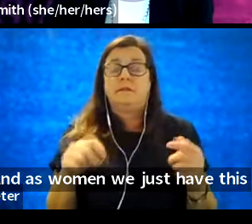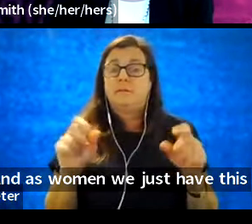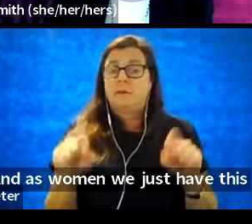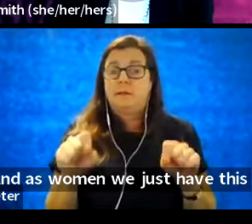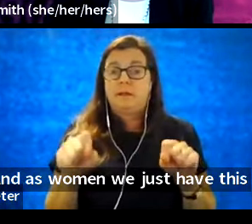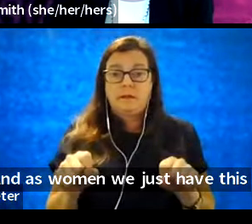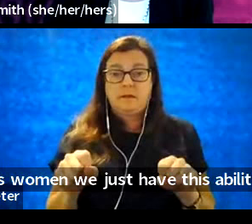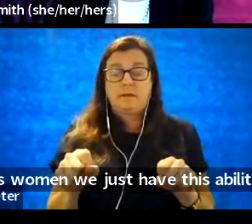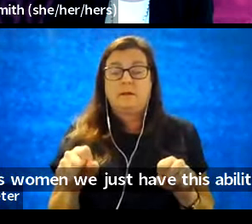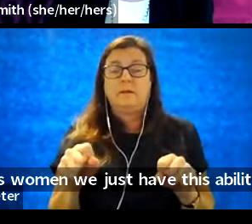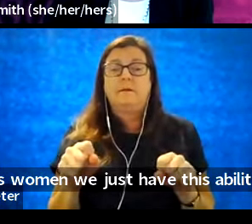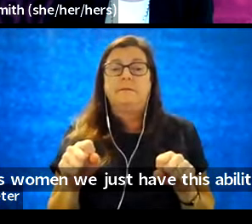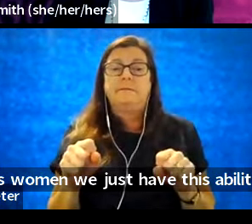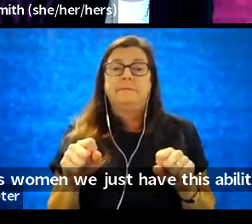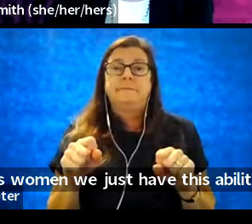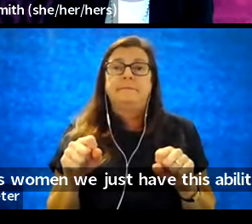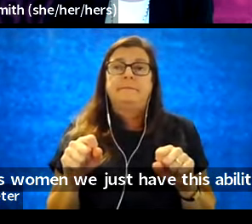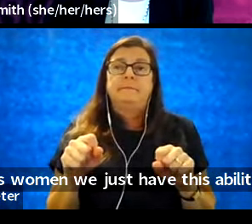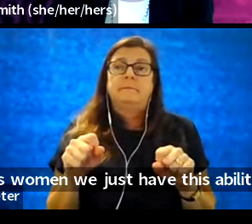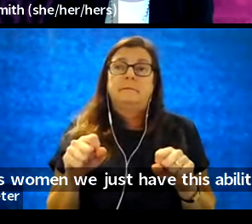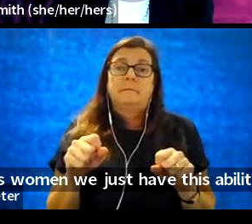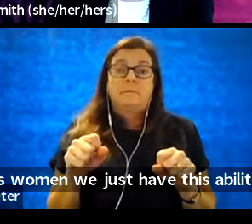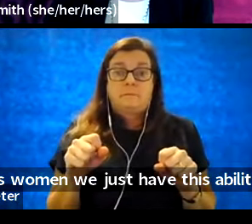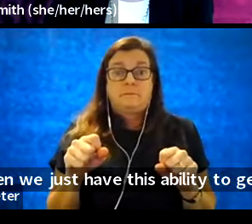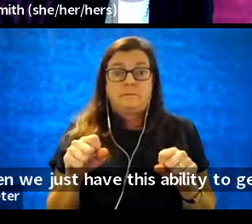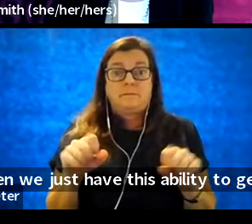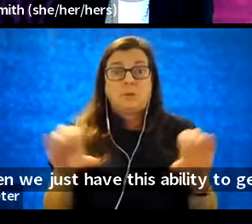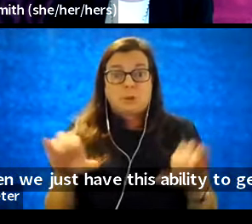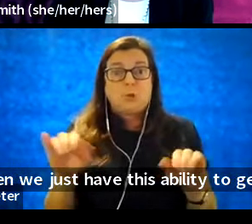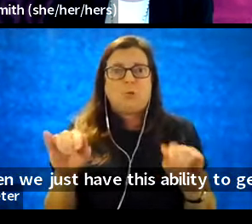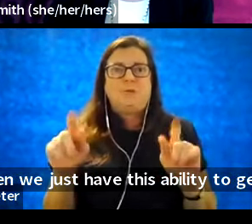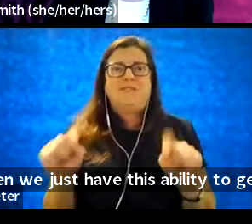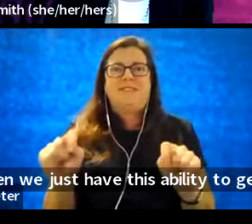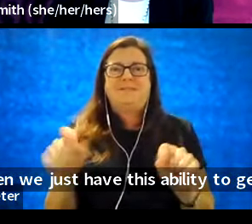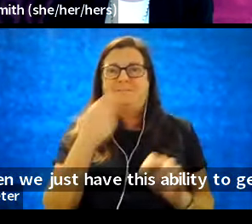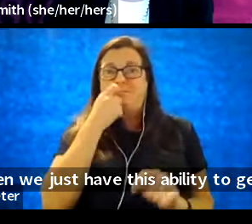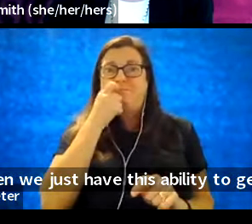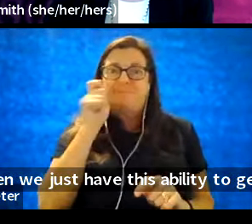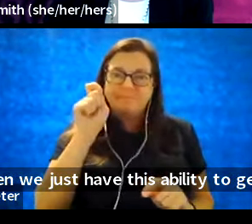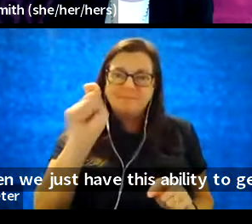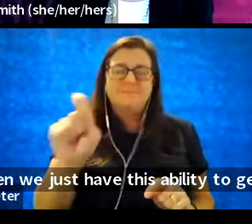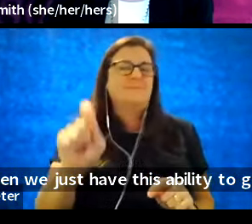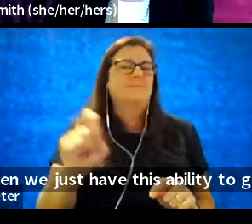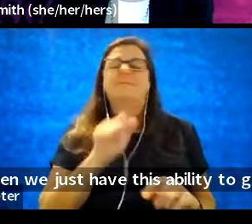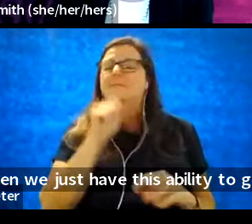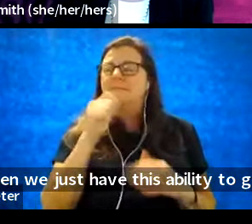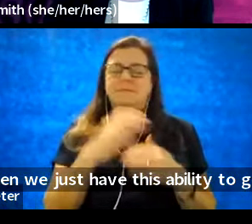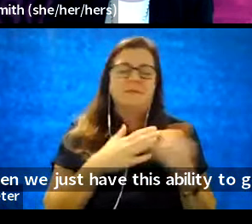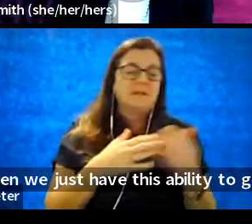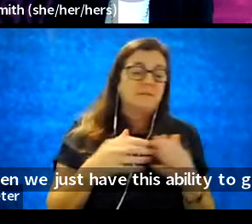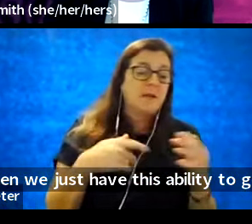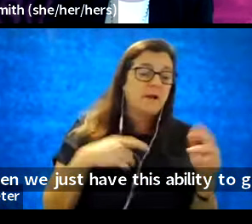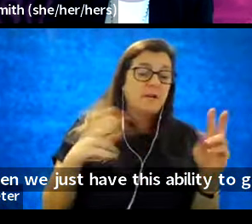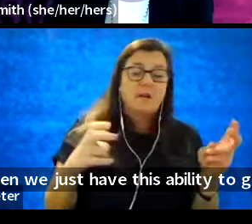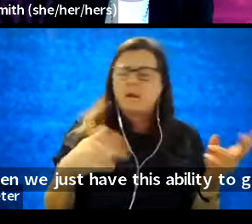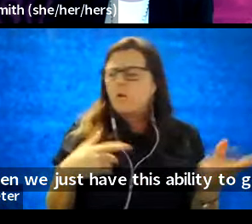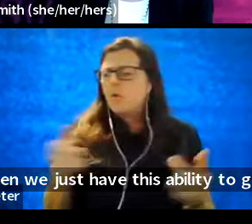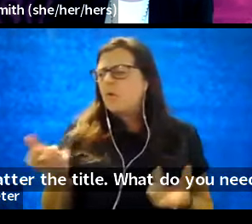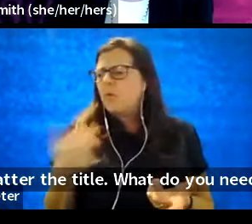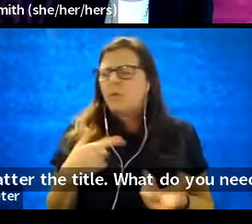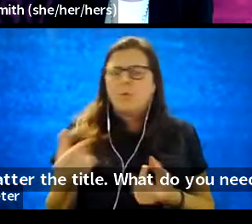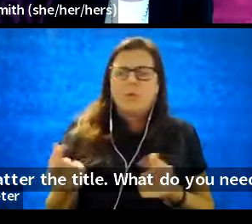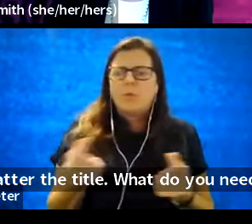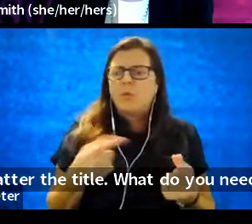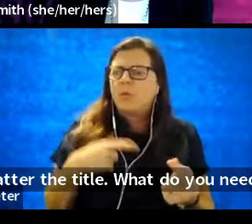to get it done. It doesn't matter the title. What do you need? You need us to care. What is it that you